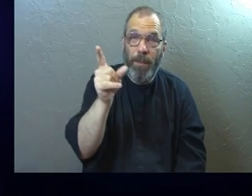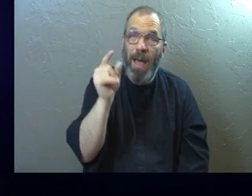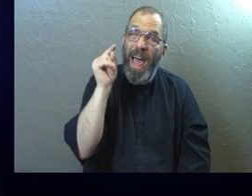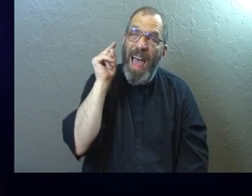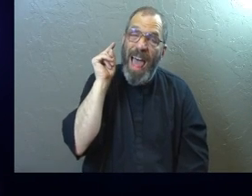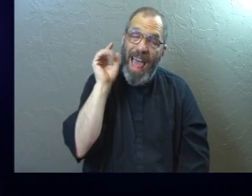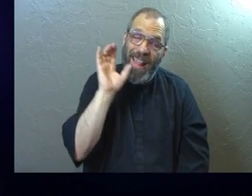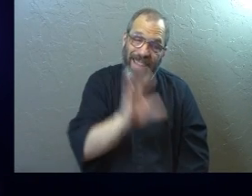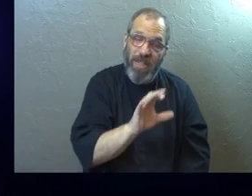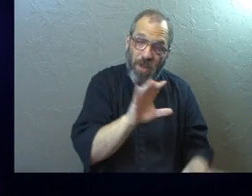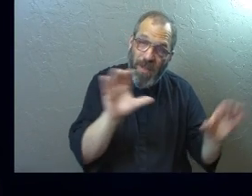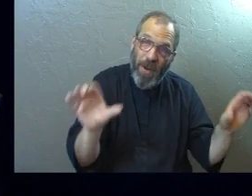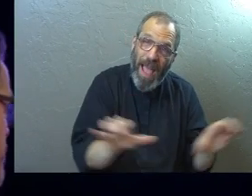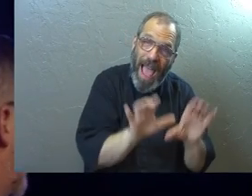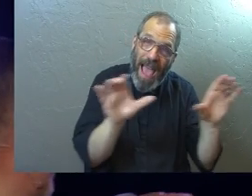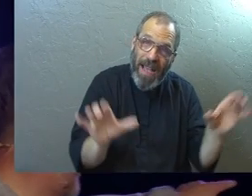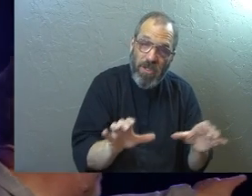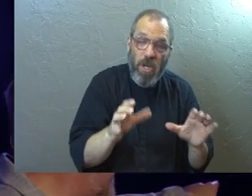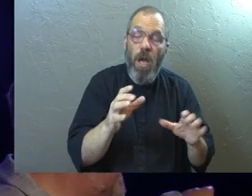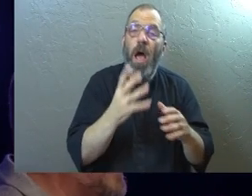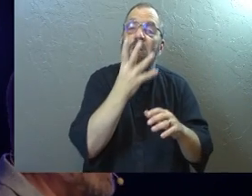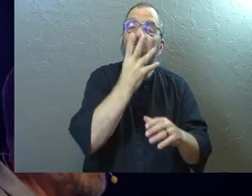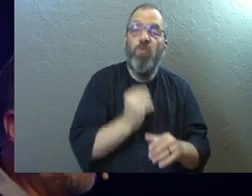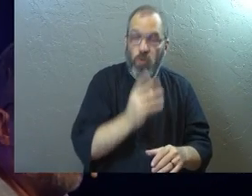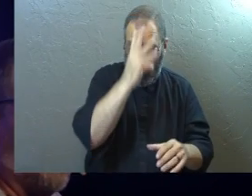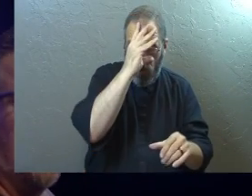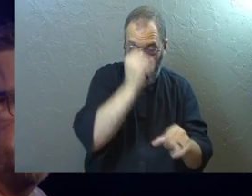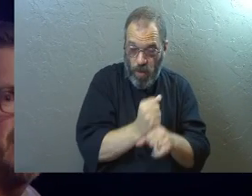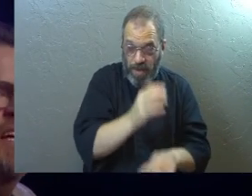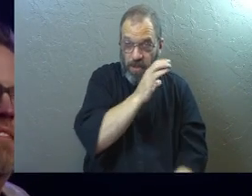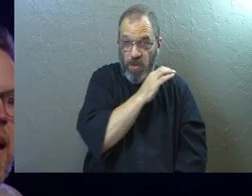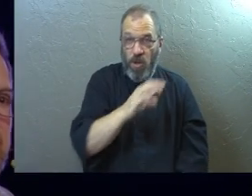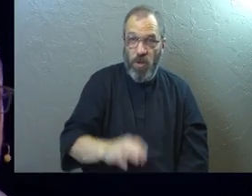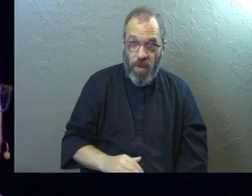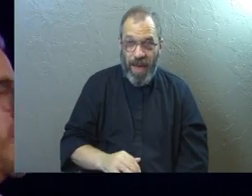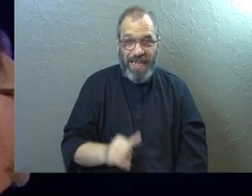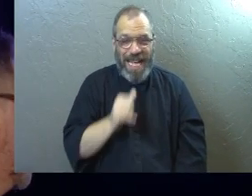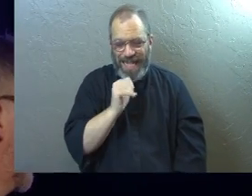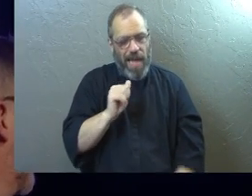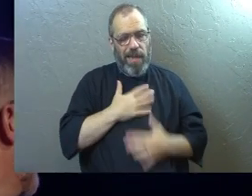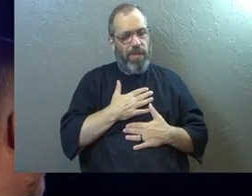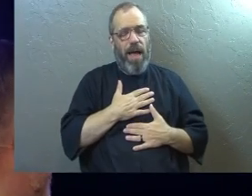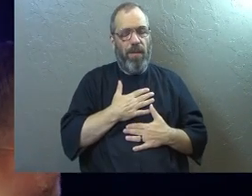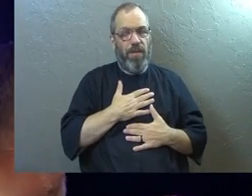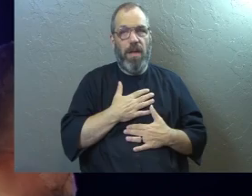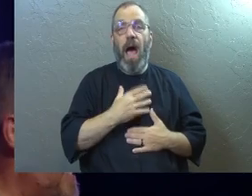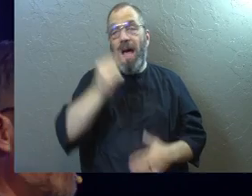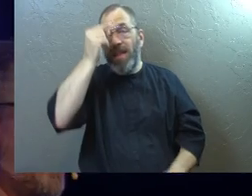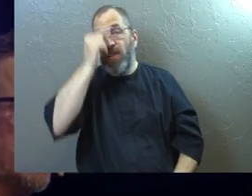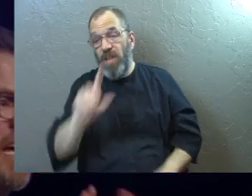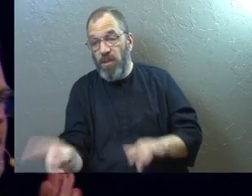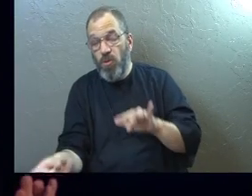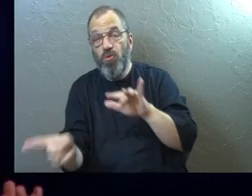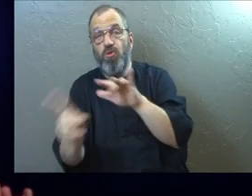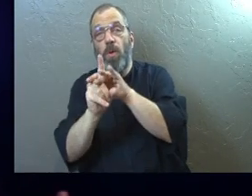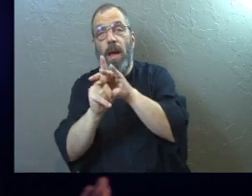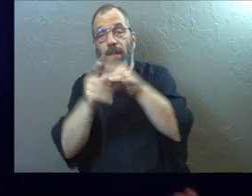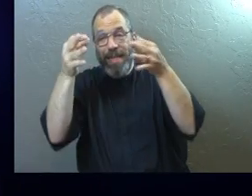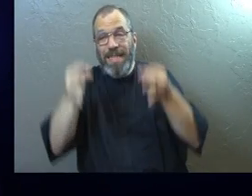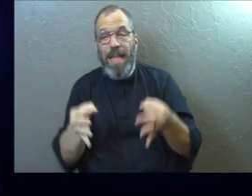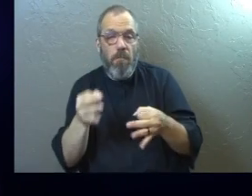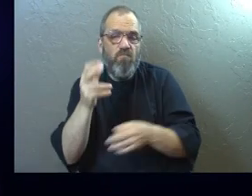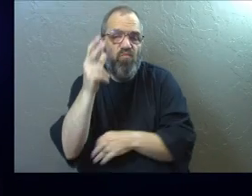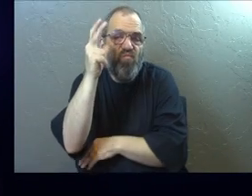These are their actions. Christians, the Jews trusted in Christ, not in themselves. The Gentiles came along, they